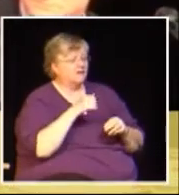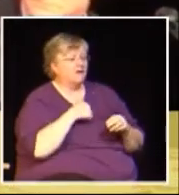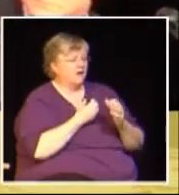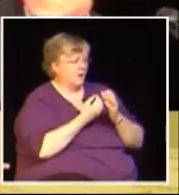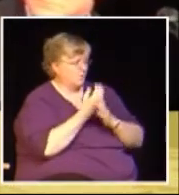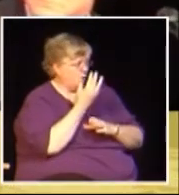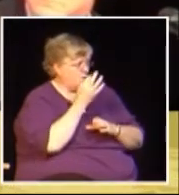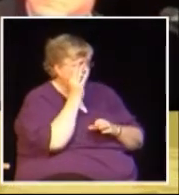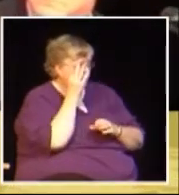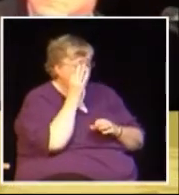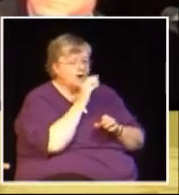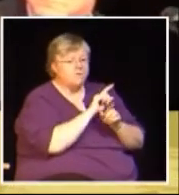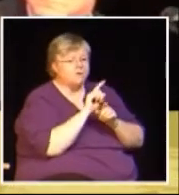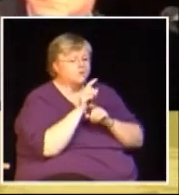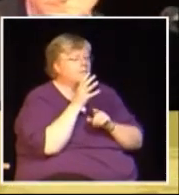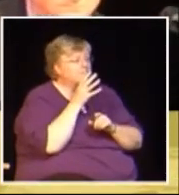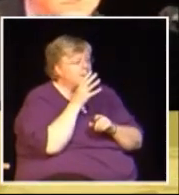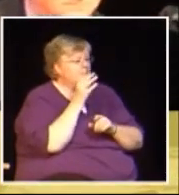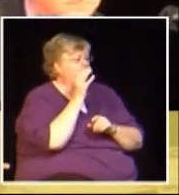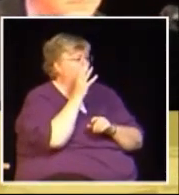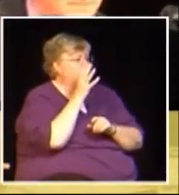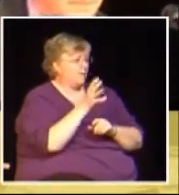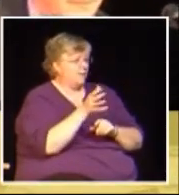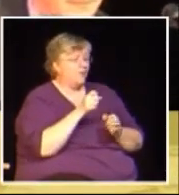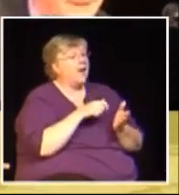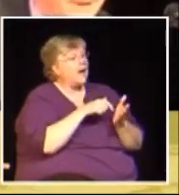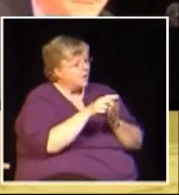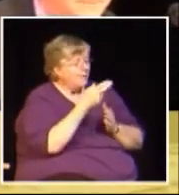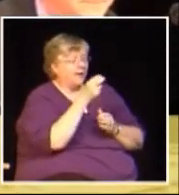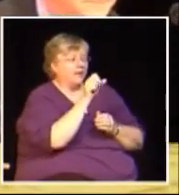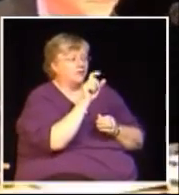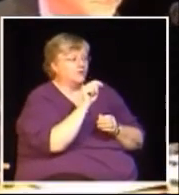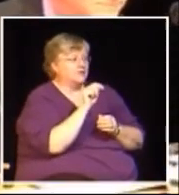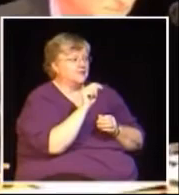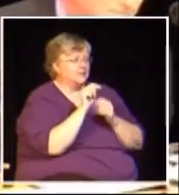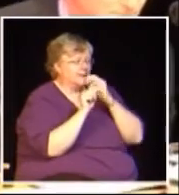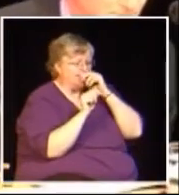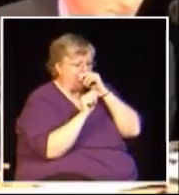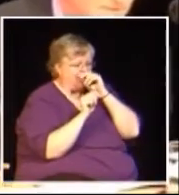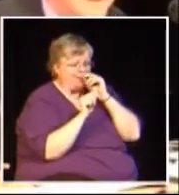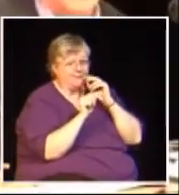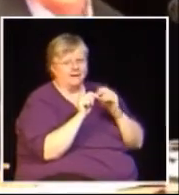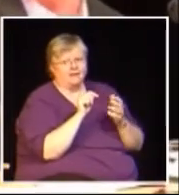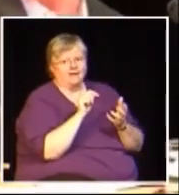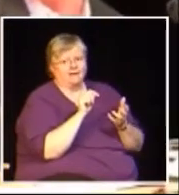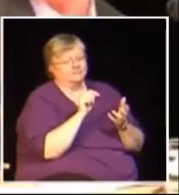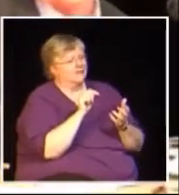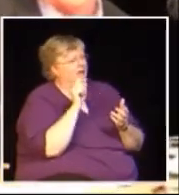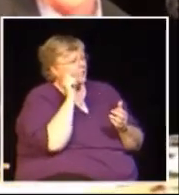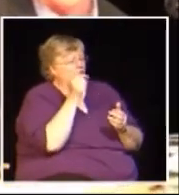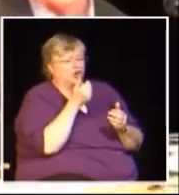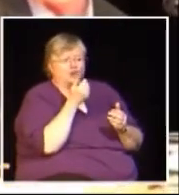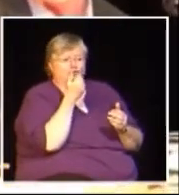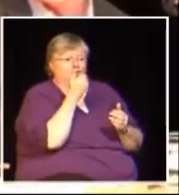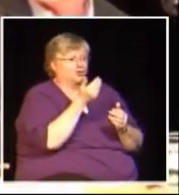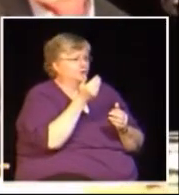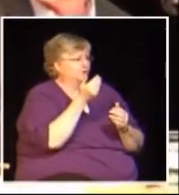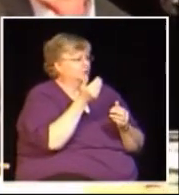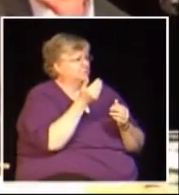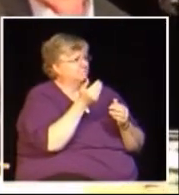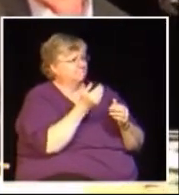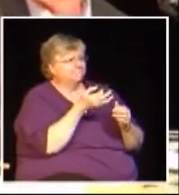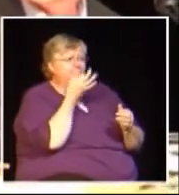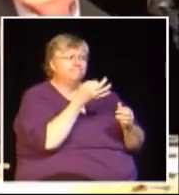local orchardist. I'm also a mother and a grandmother, so I pay HST as well as having a business here. I'm not a particularly